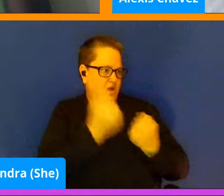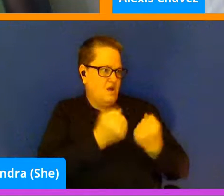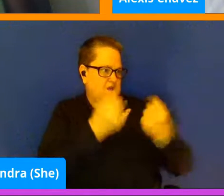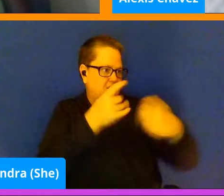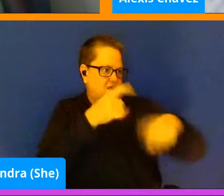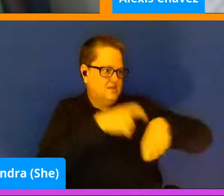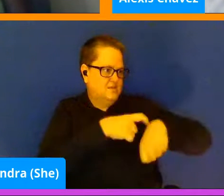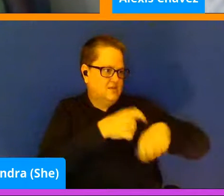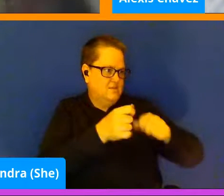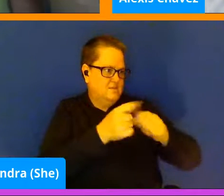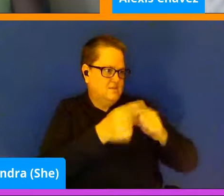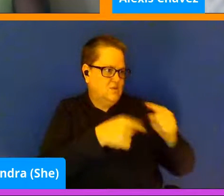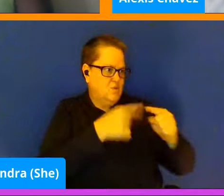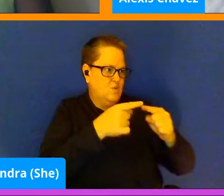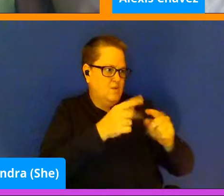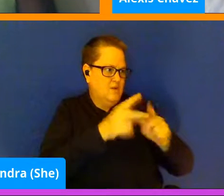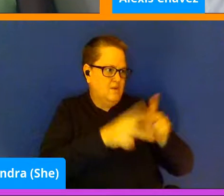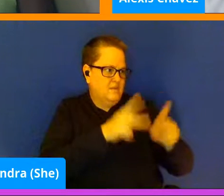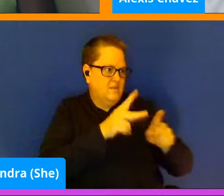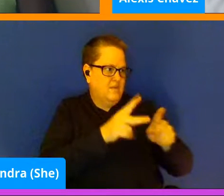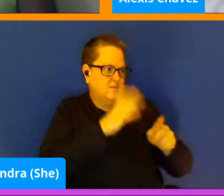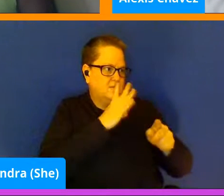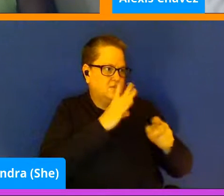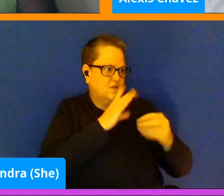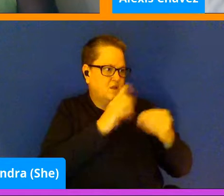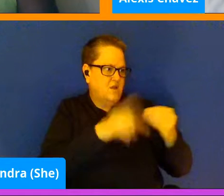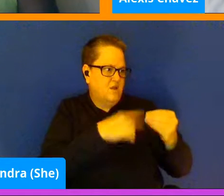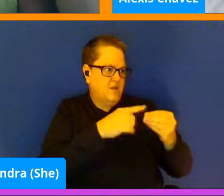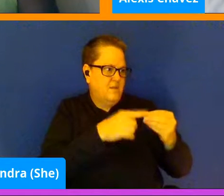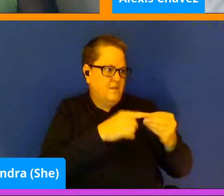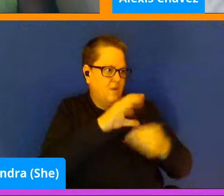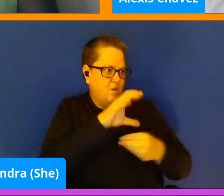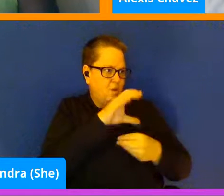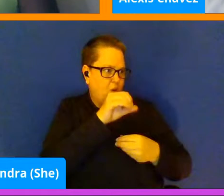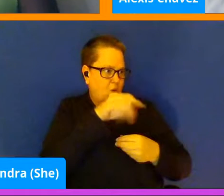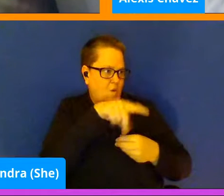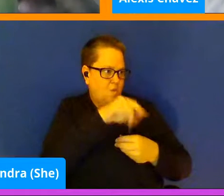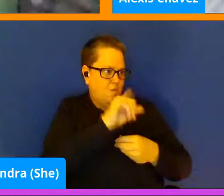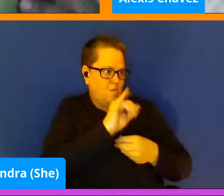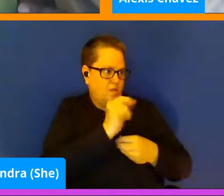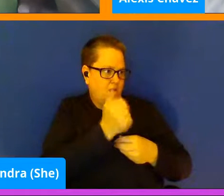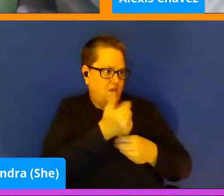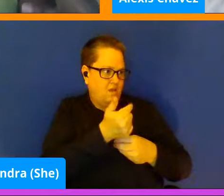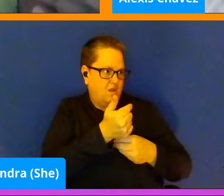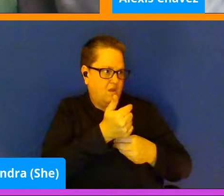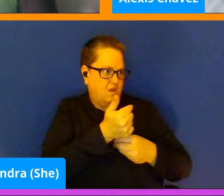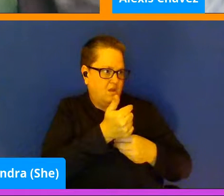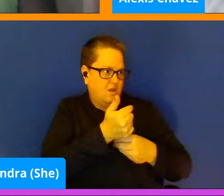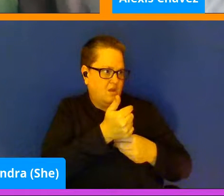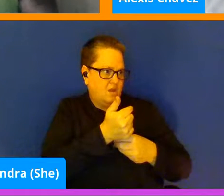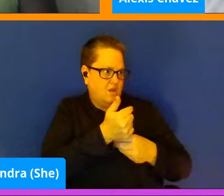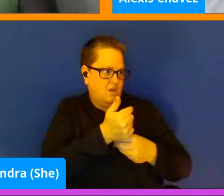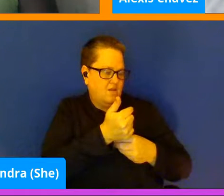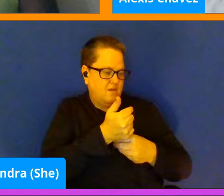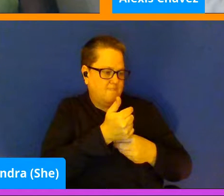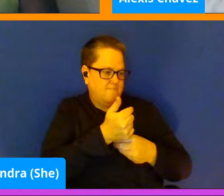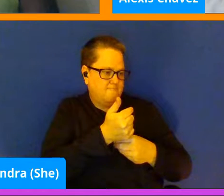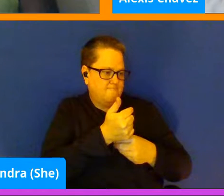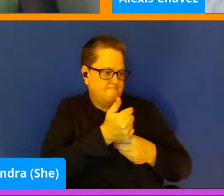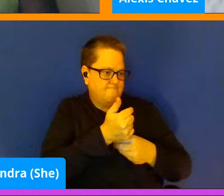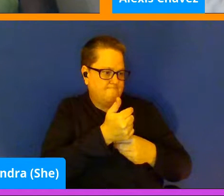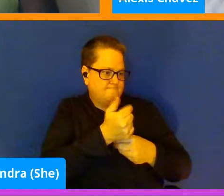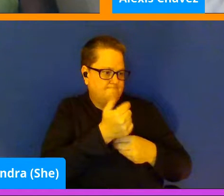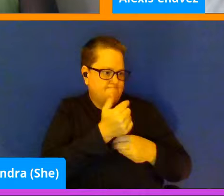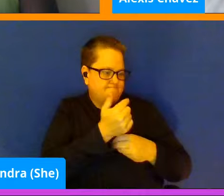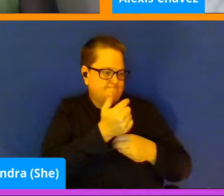talk about coping, sometimes they talk about